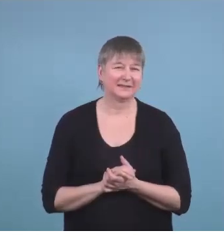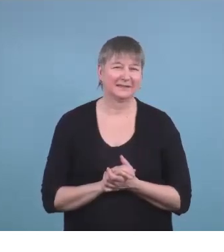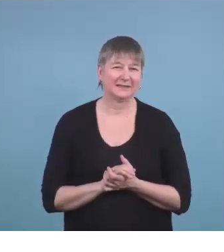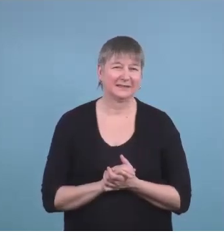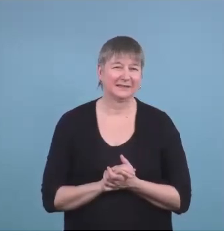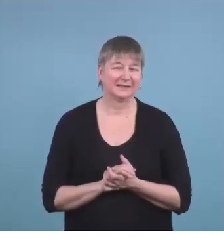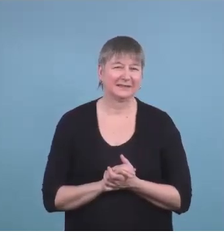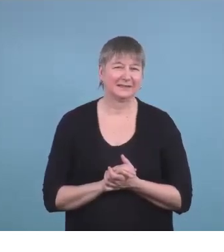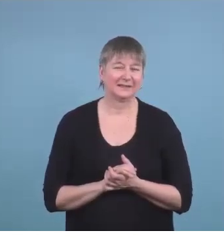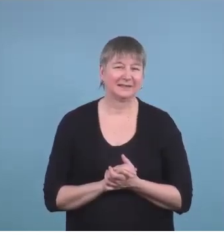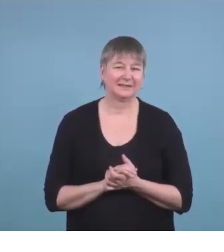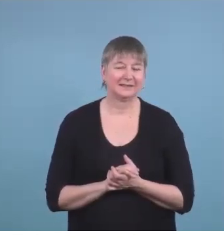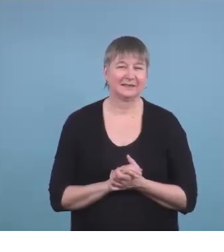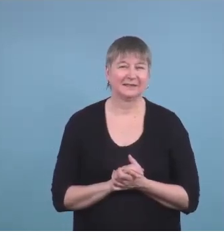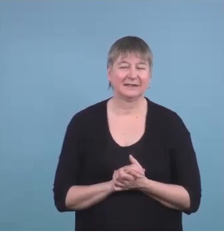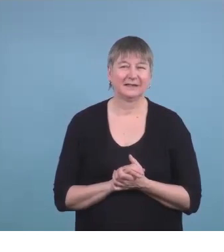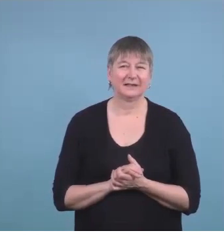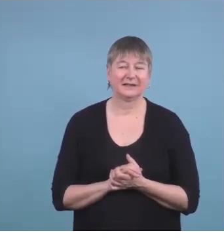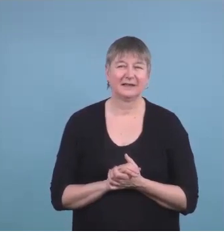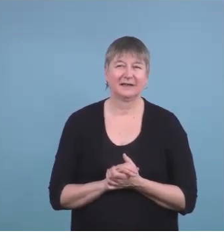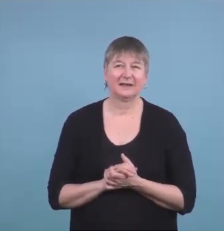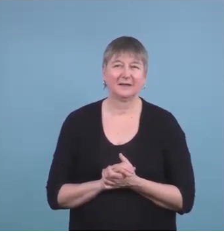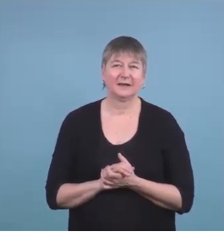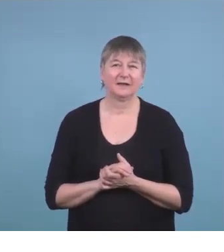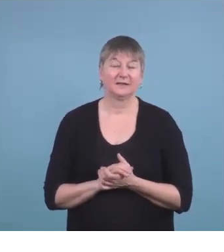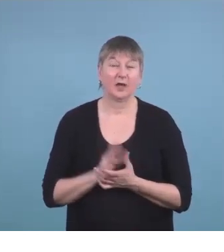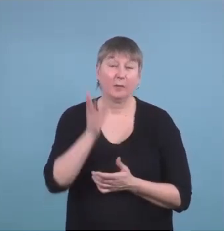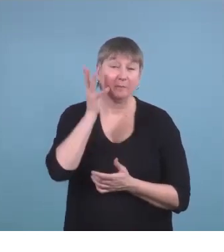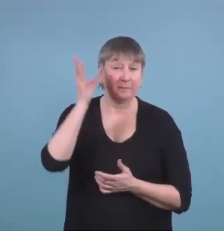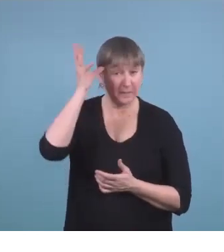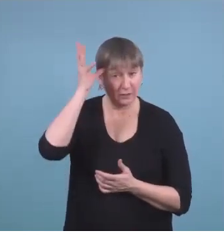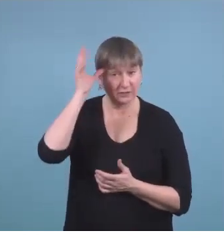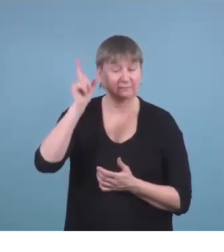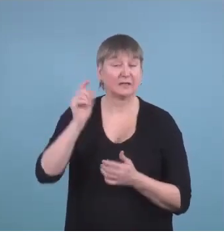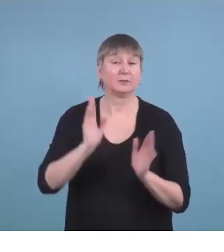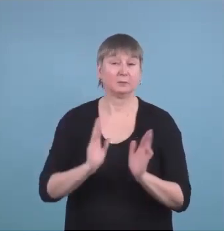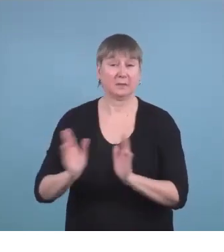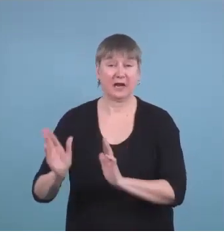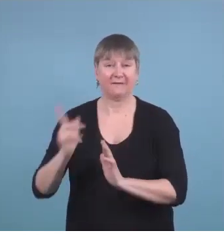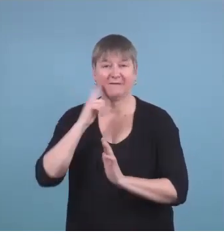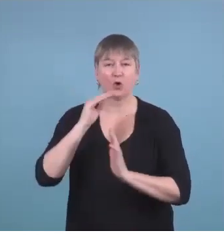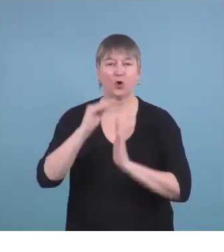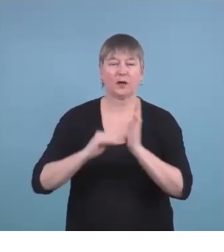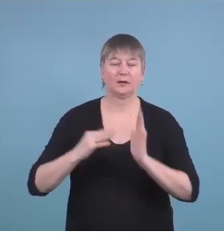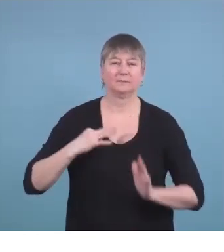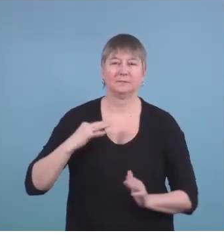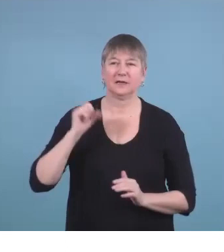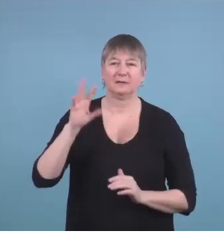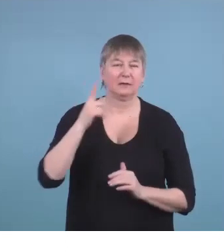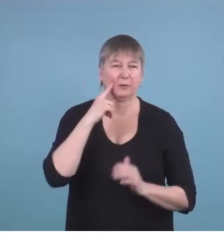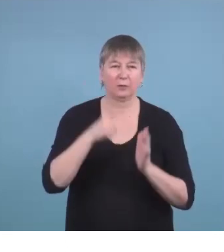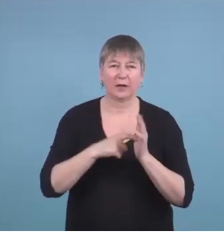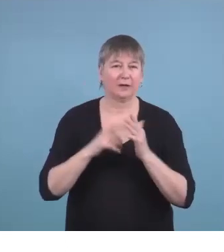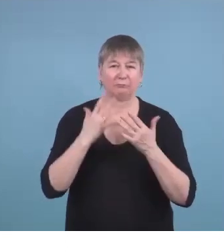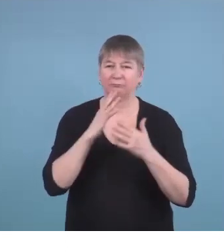it can require a record of the ICD below